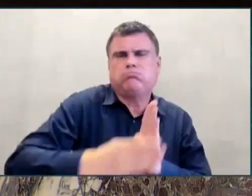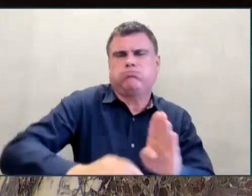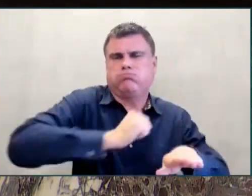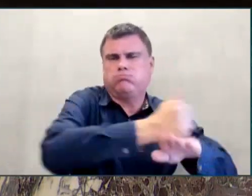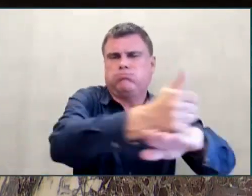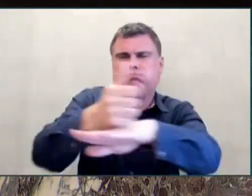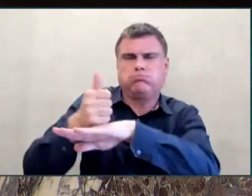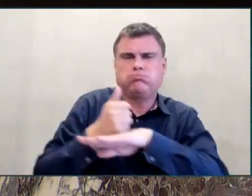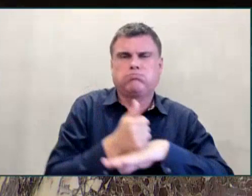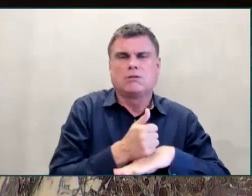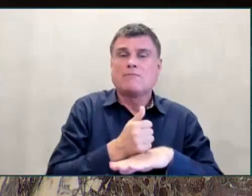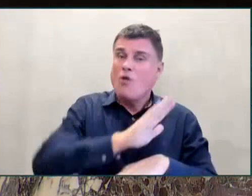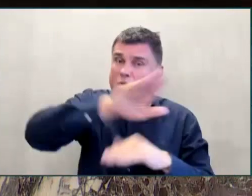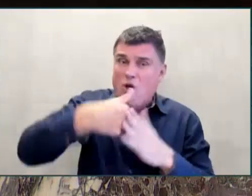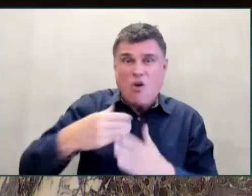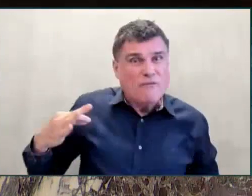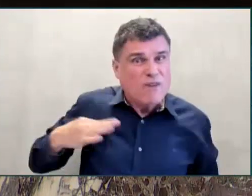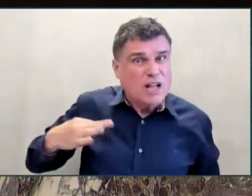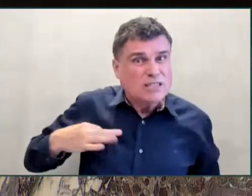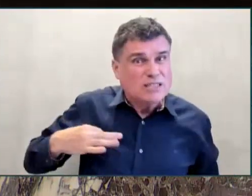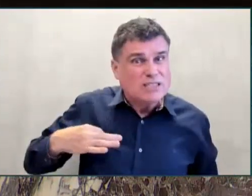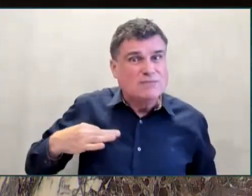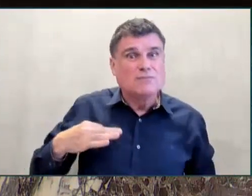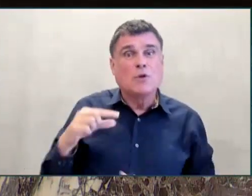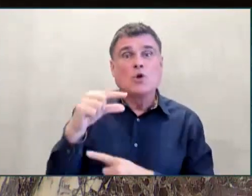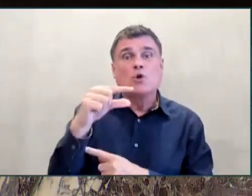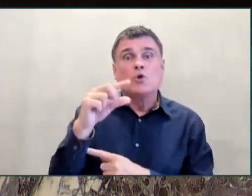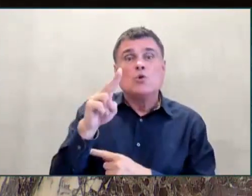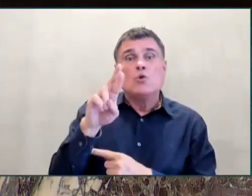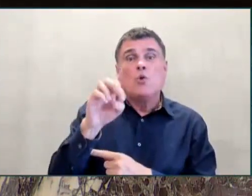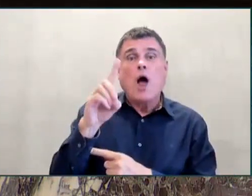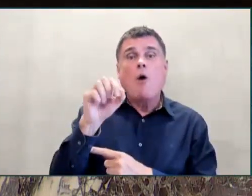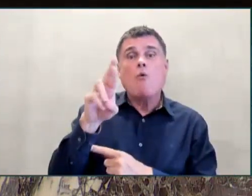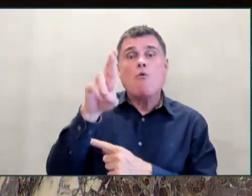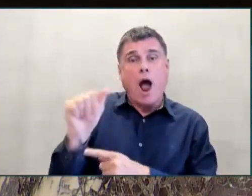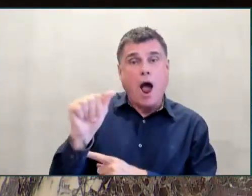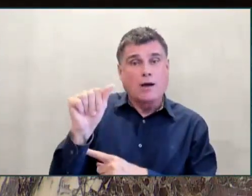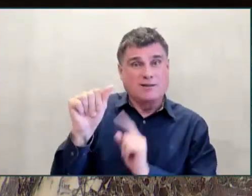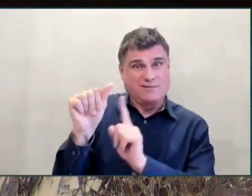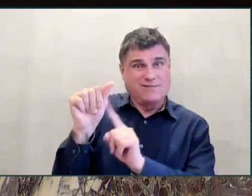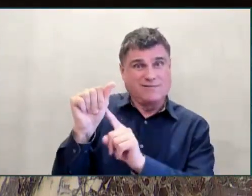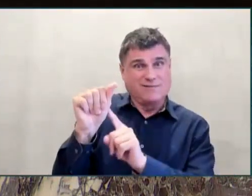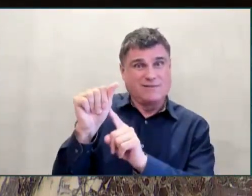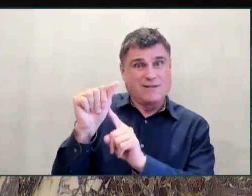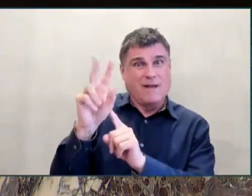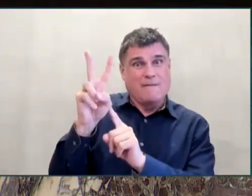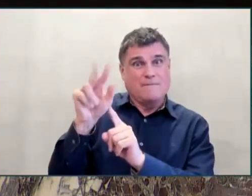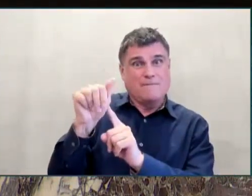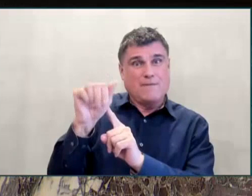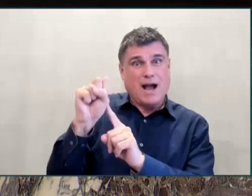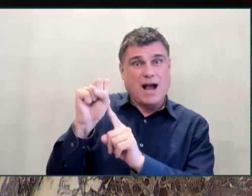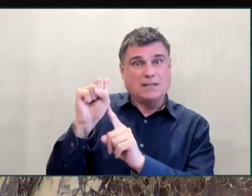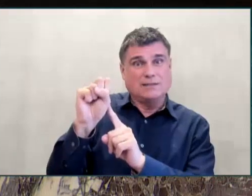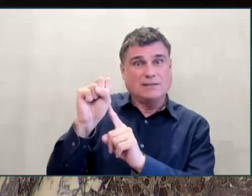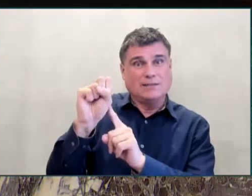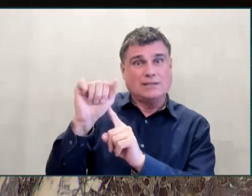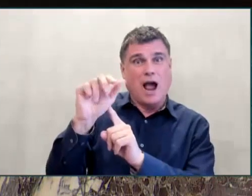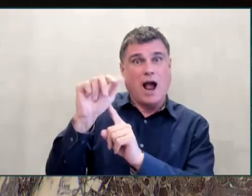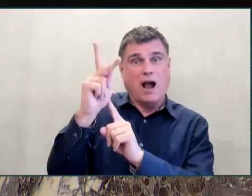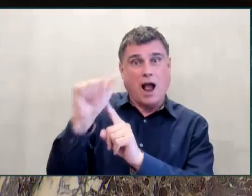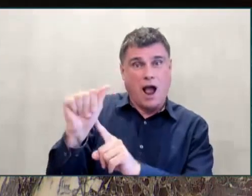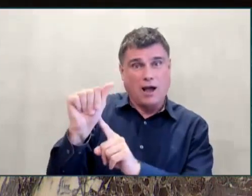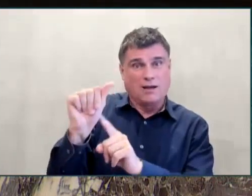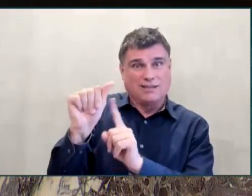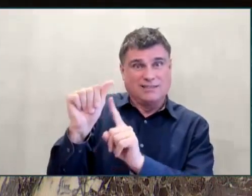Gurdwara Dashmashdar Bar, which began hosting the parade when it opened its doors in 1998. Within its